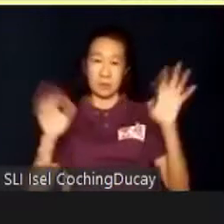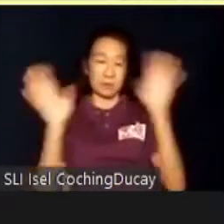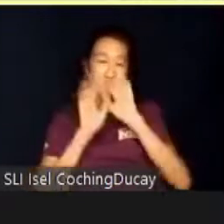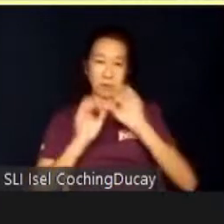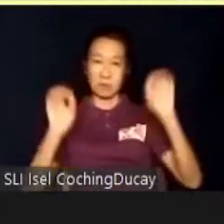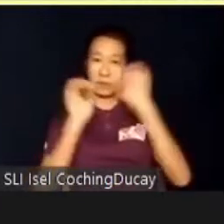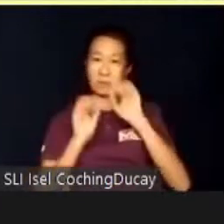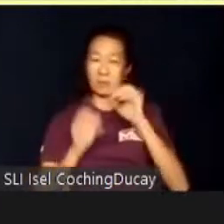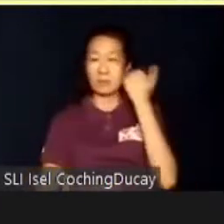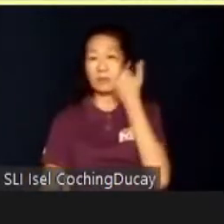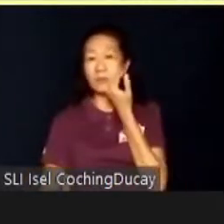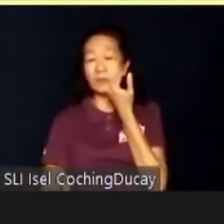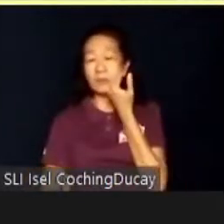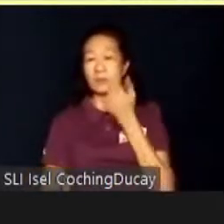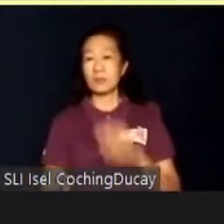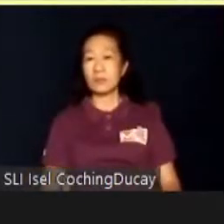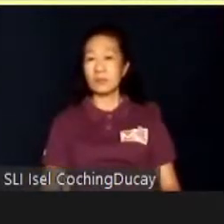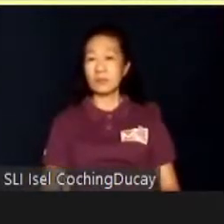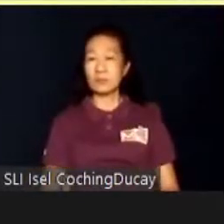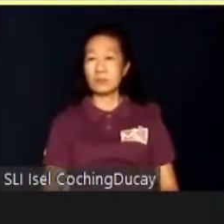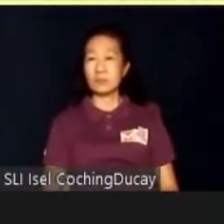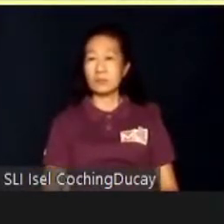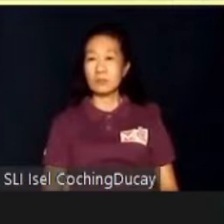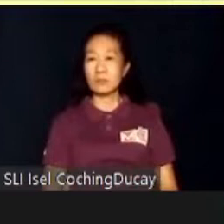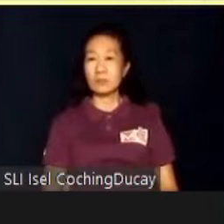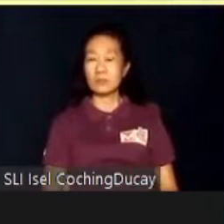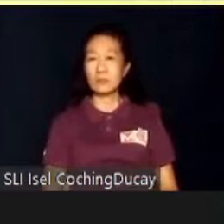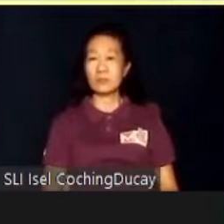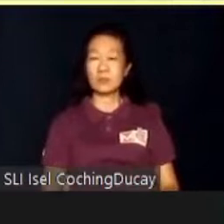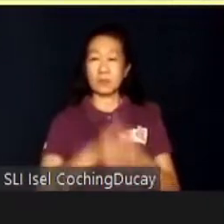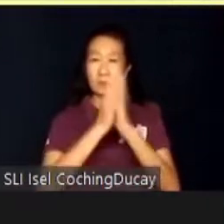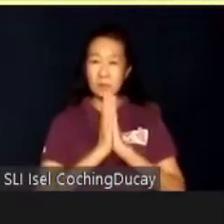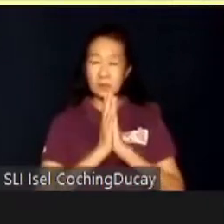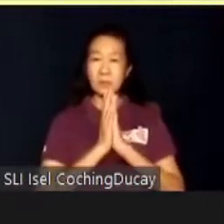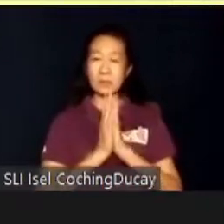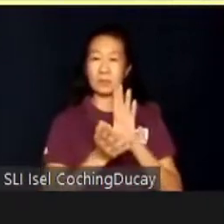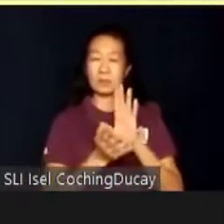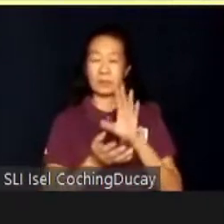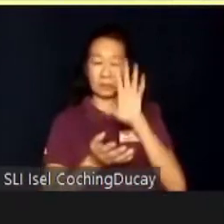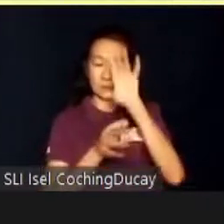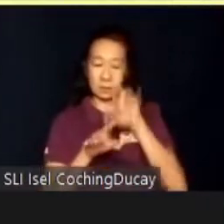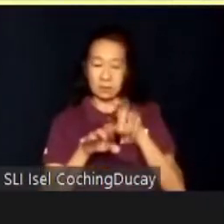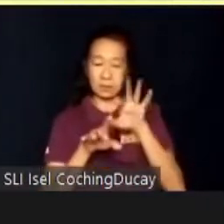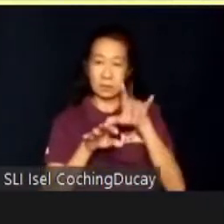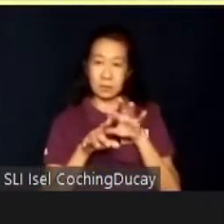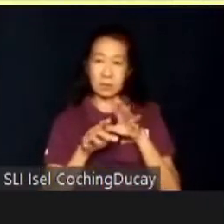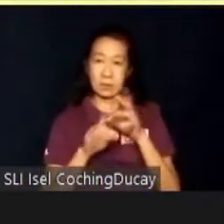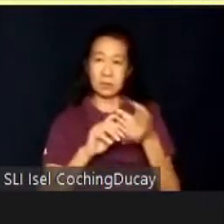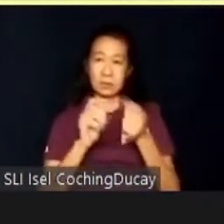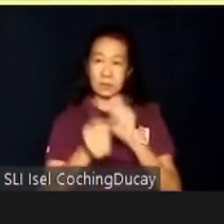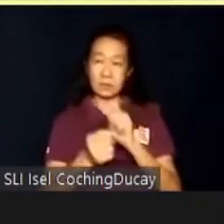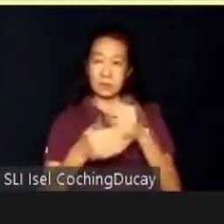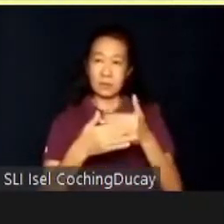to be ashamed of in asking the cashier if he still has changed before he leaves.